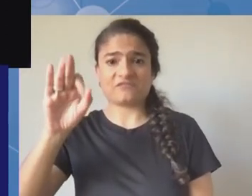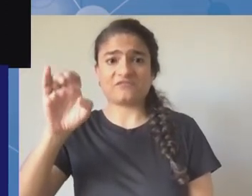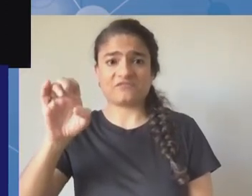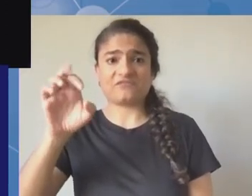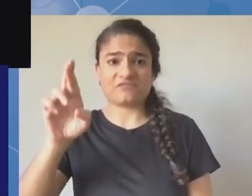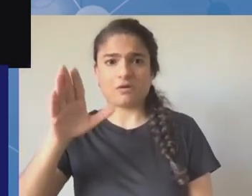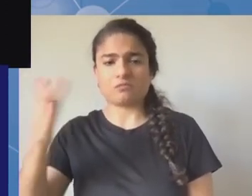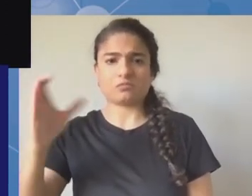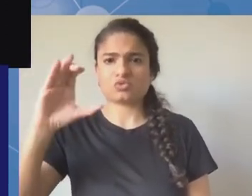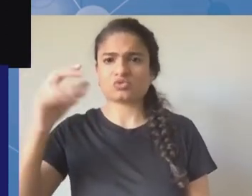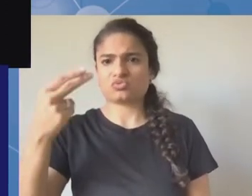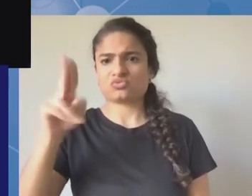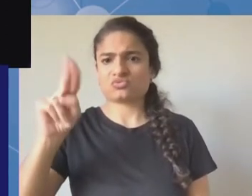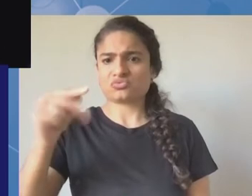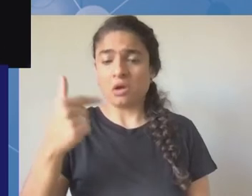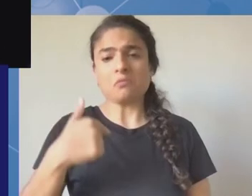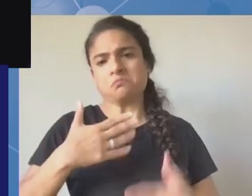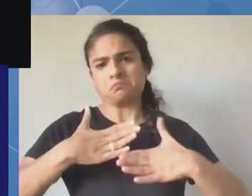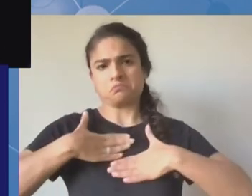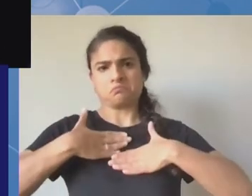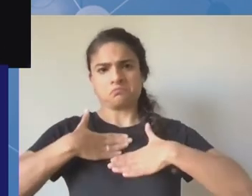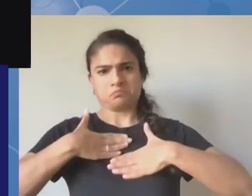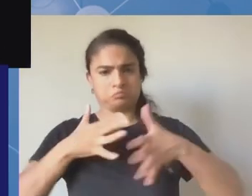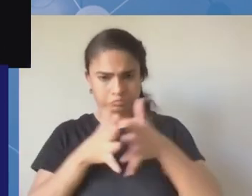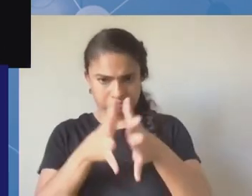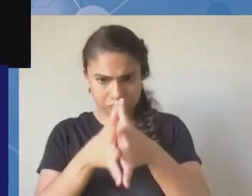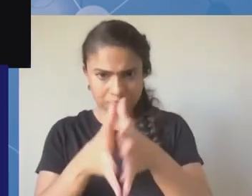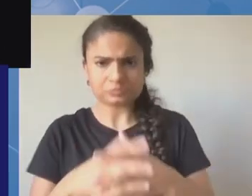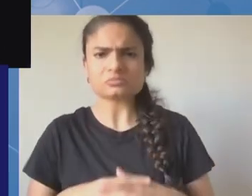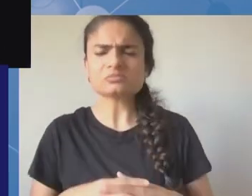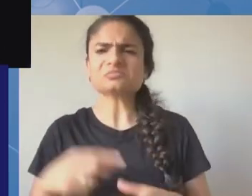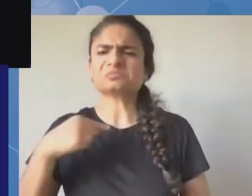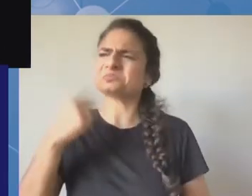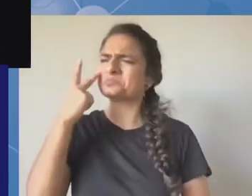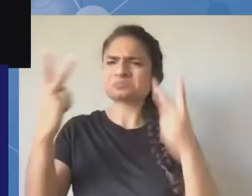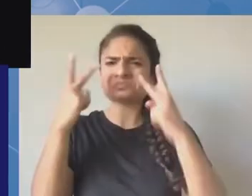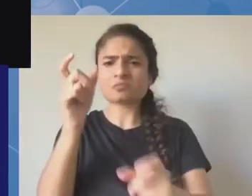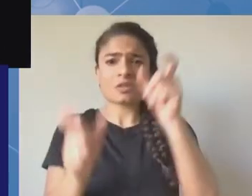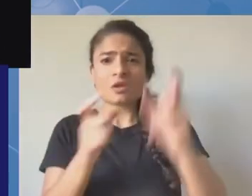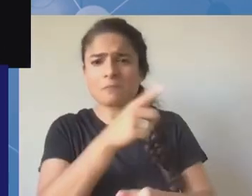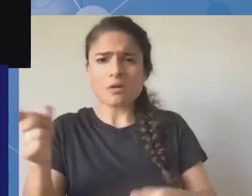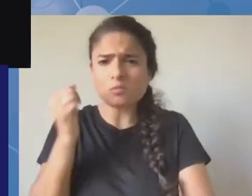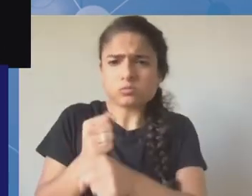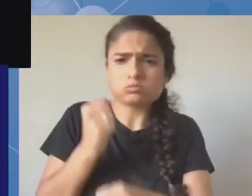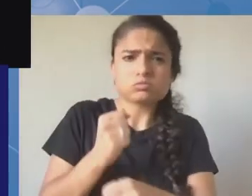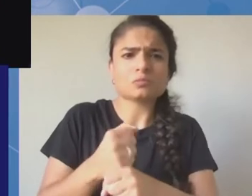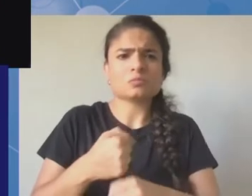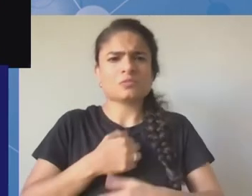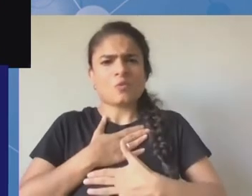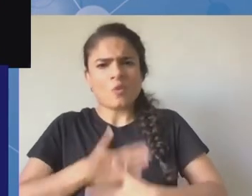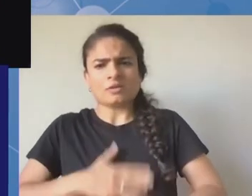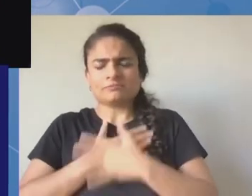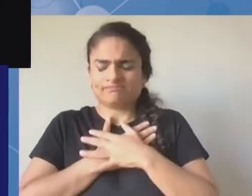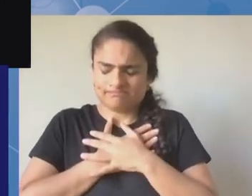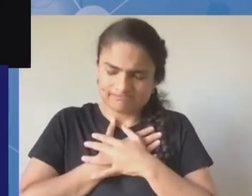the people who connected into this hybrid igf from the asia pacific region i know it is traditionally very difficult